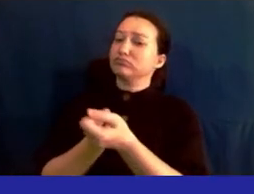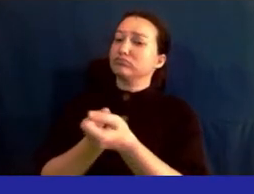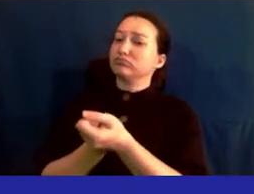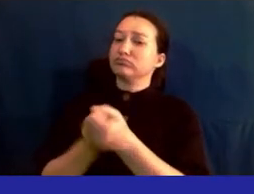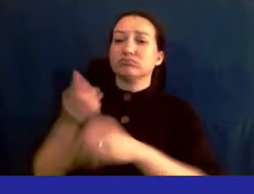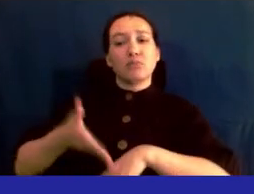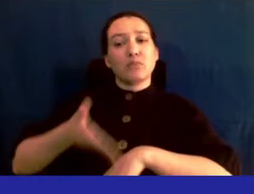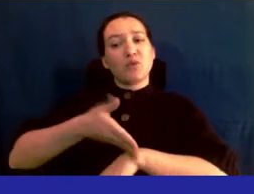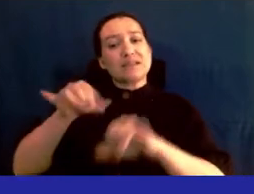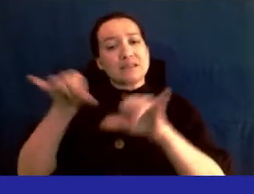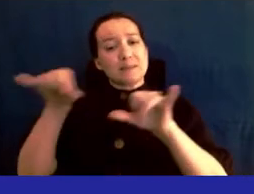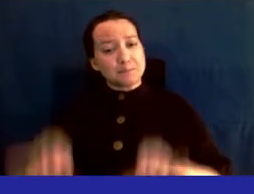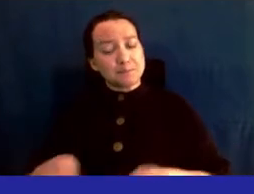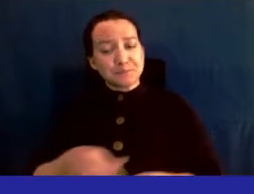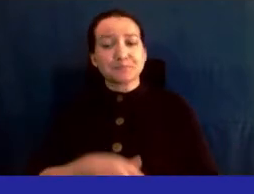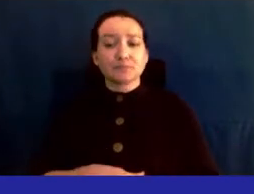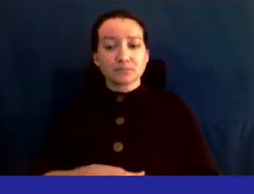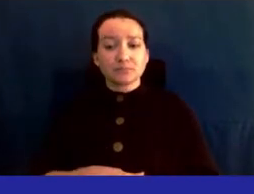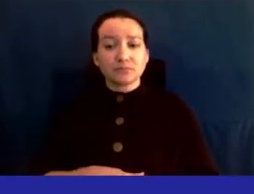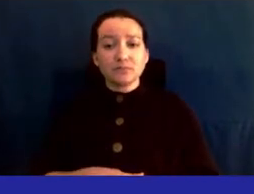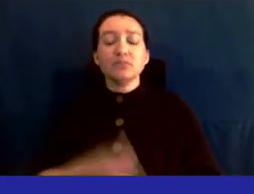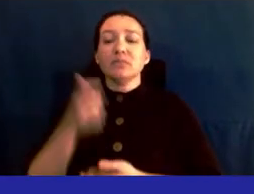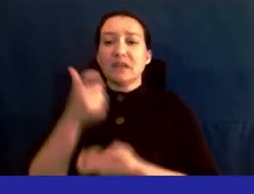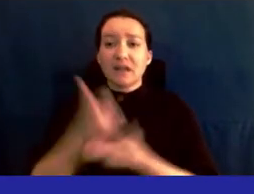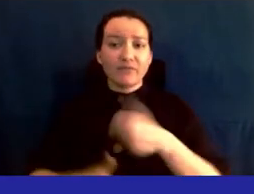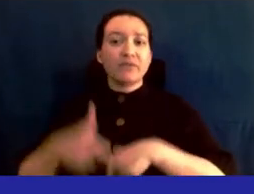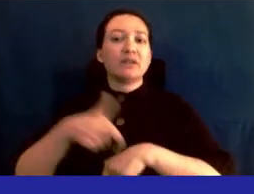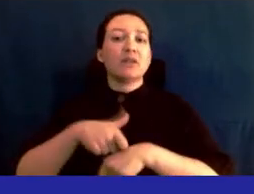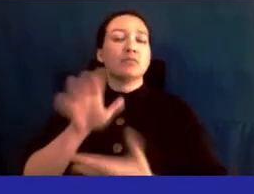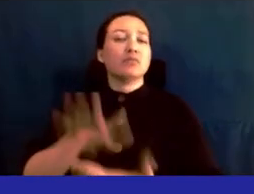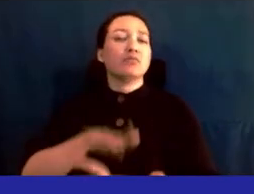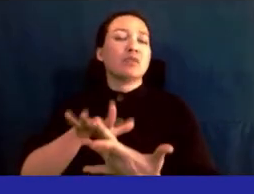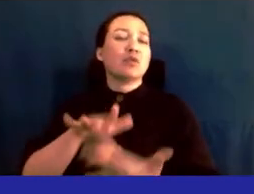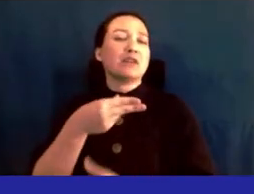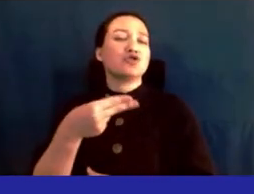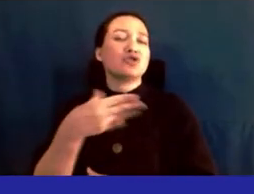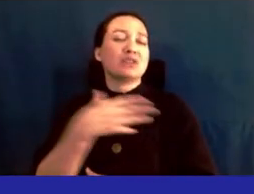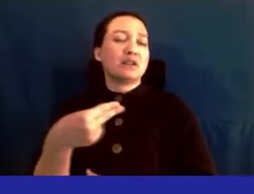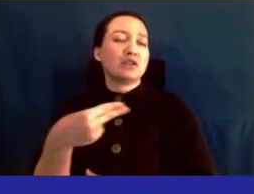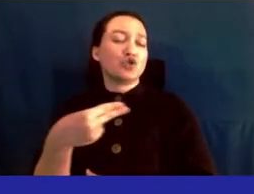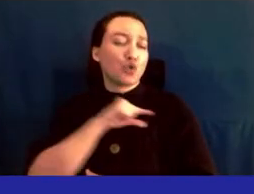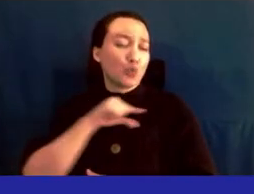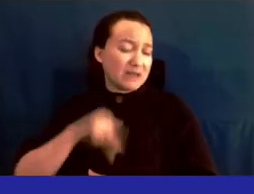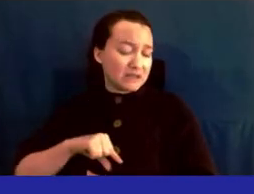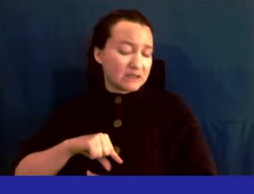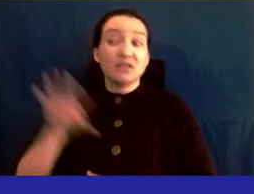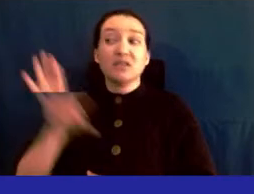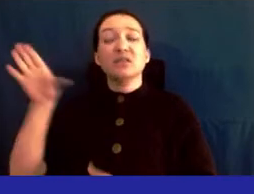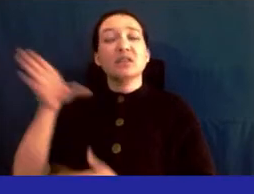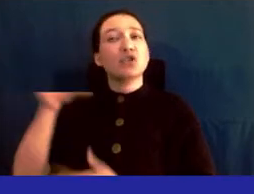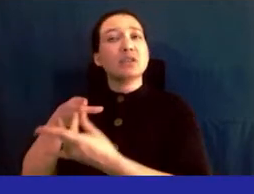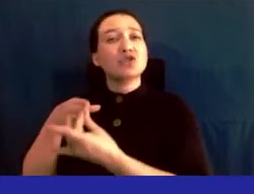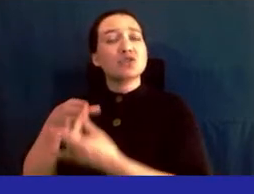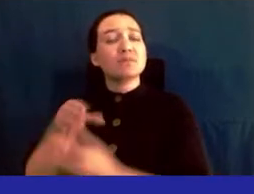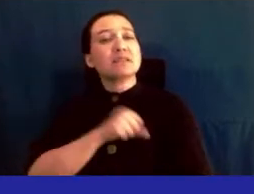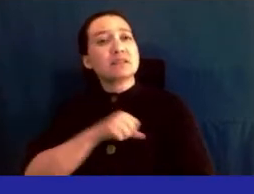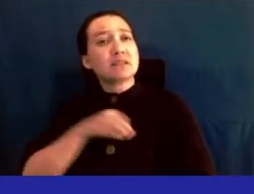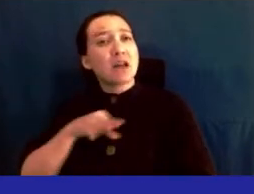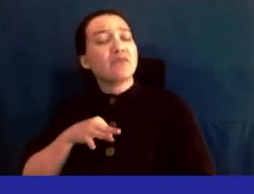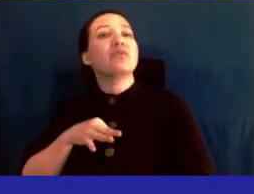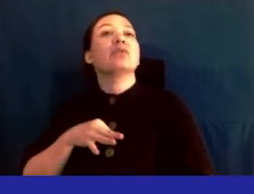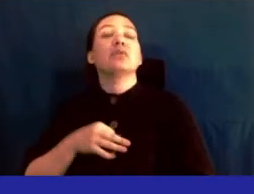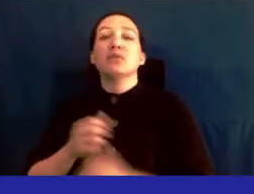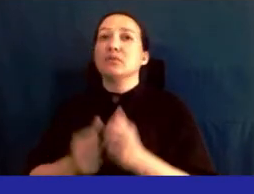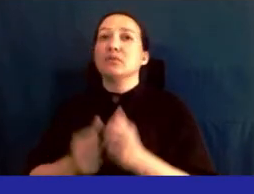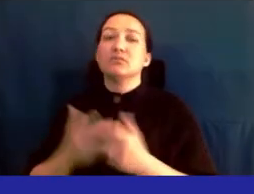improve systems. Every time we reach out to H&H Queens, their leadership and staff are most responsive.